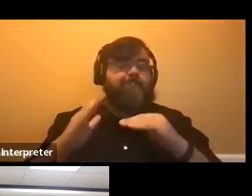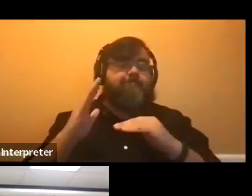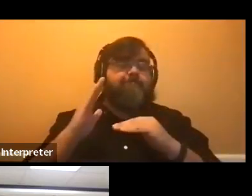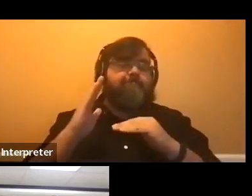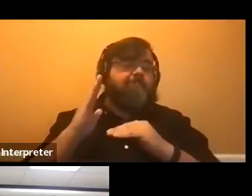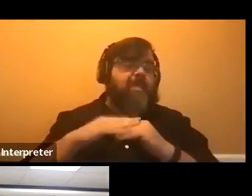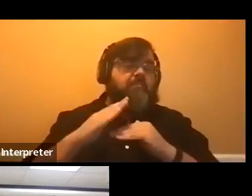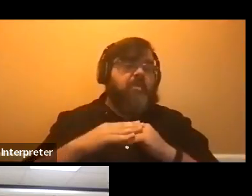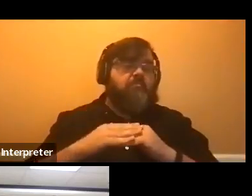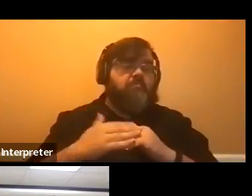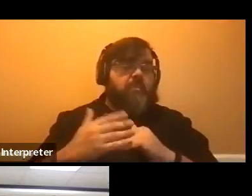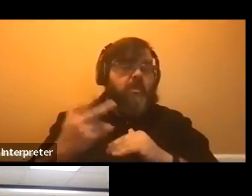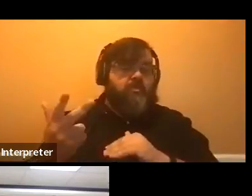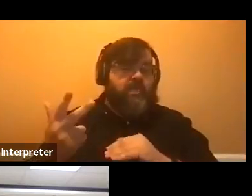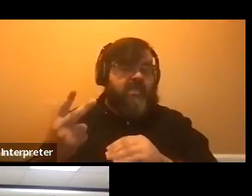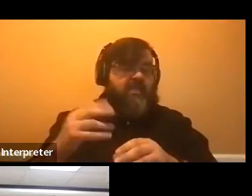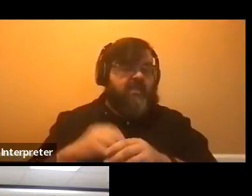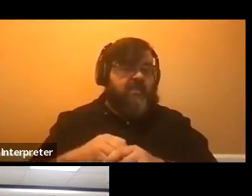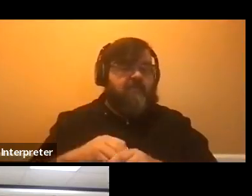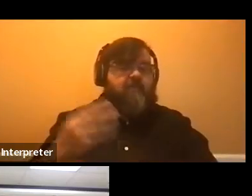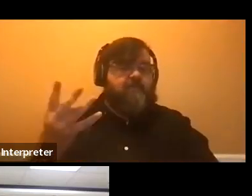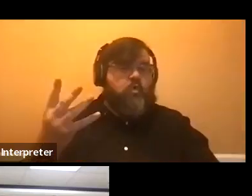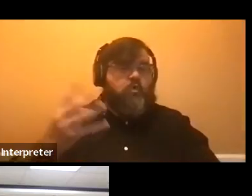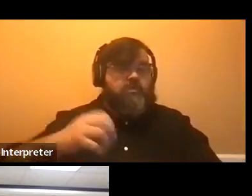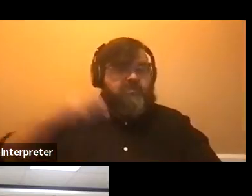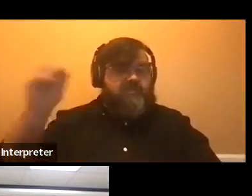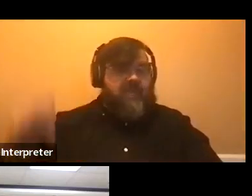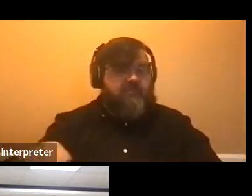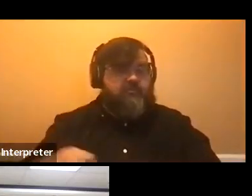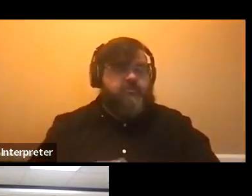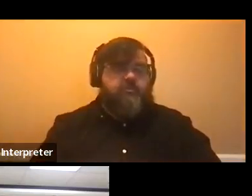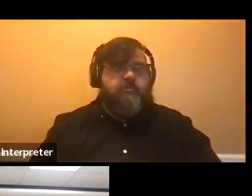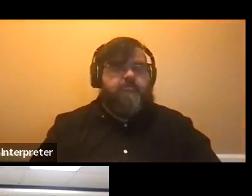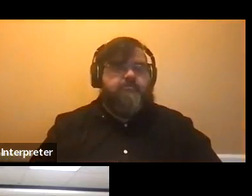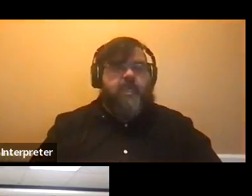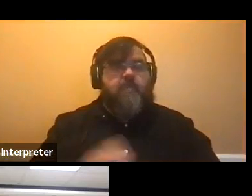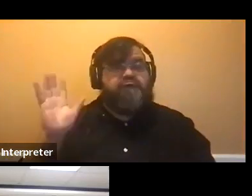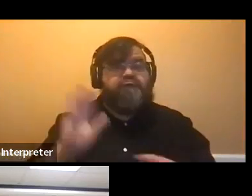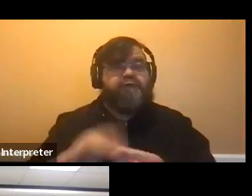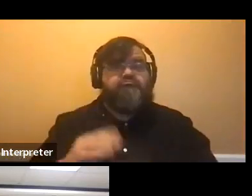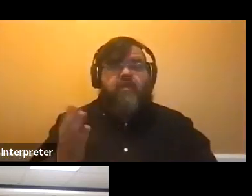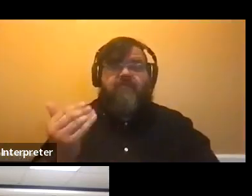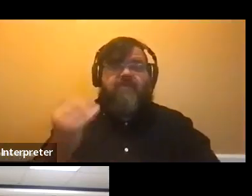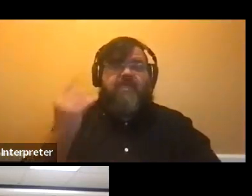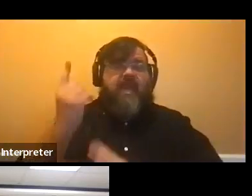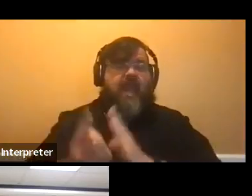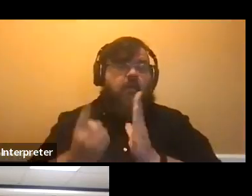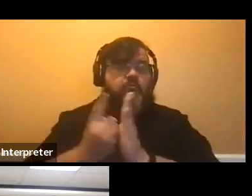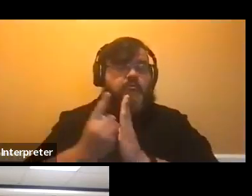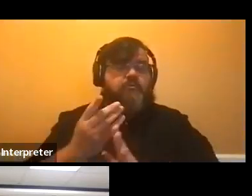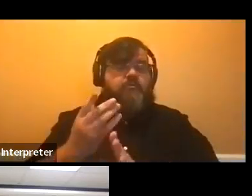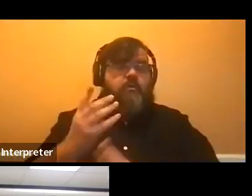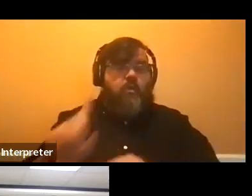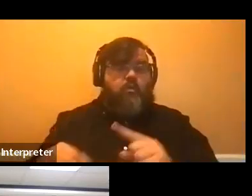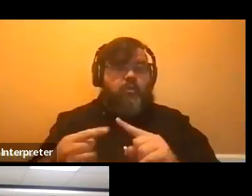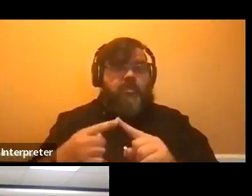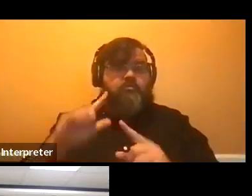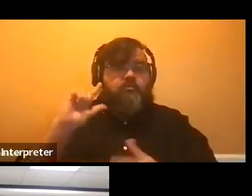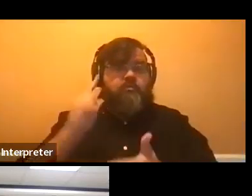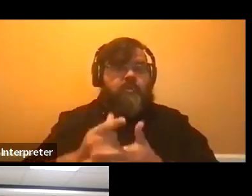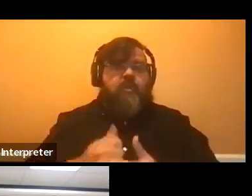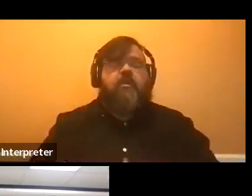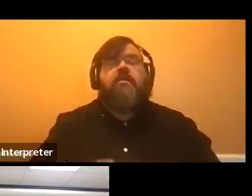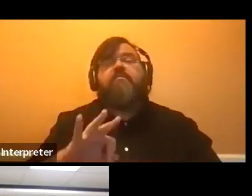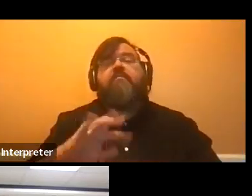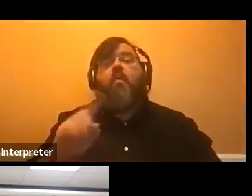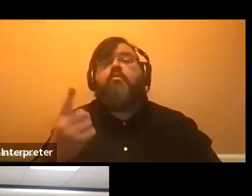semesters, and 15 hours by the time that you graduate. So if you did only three in your first four semesters, the